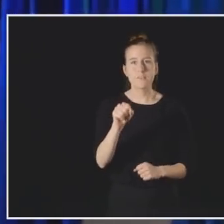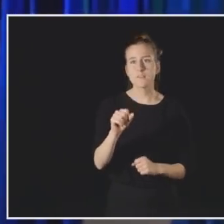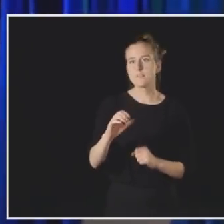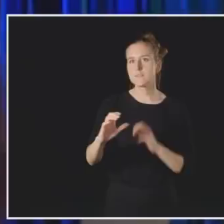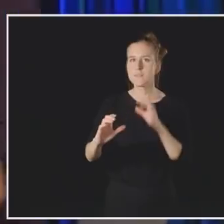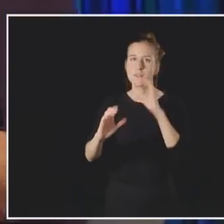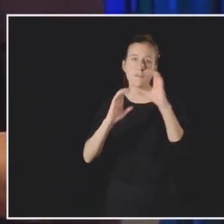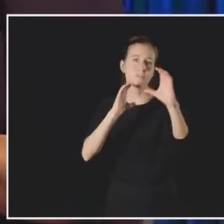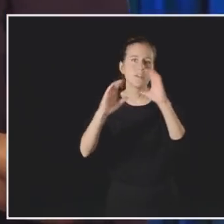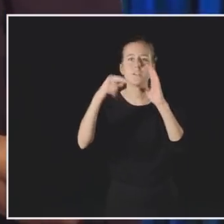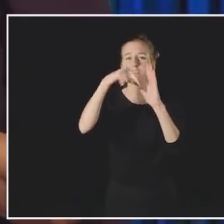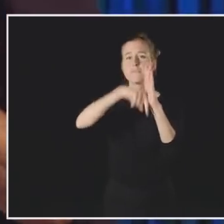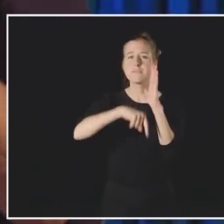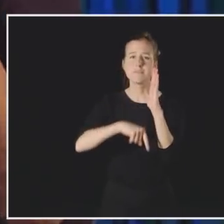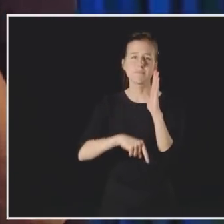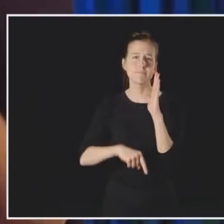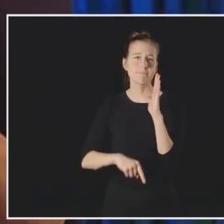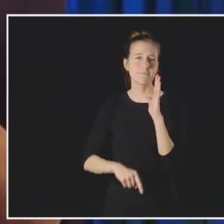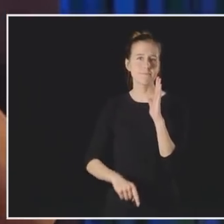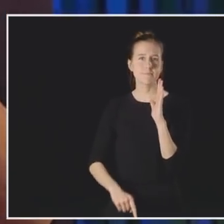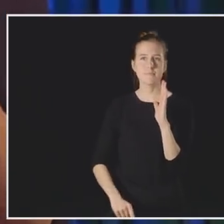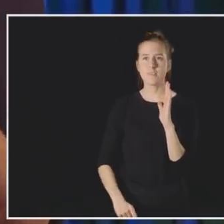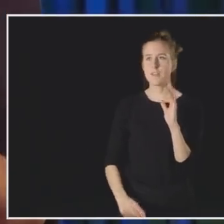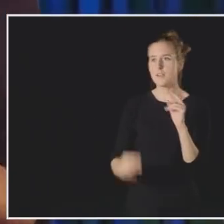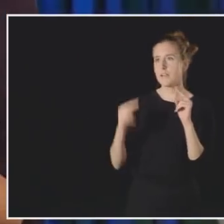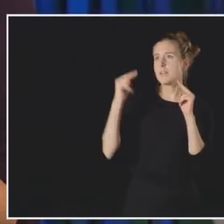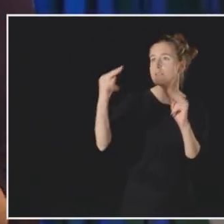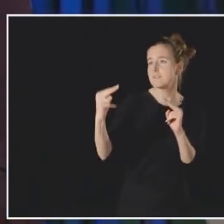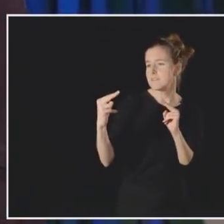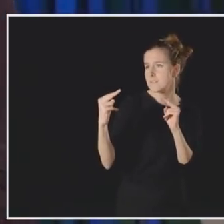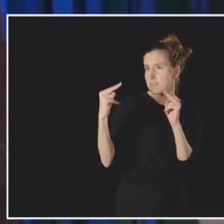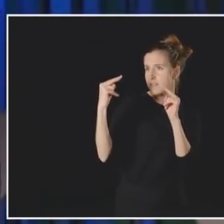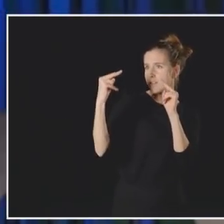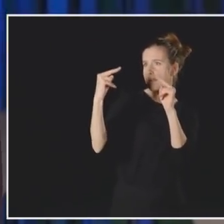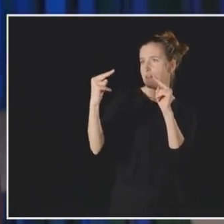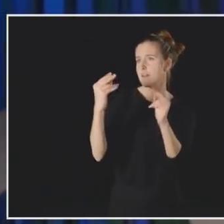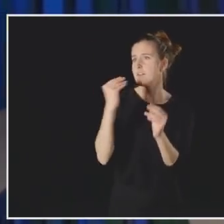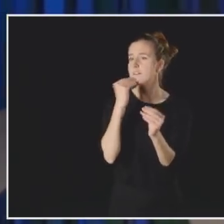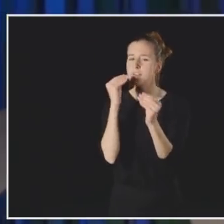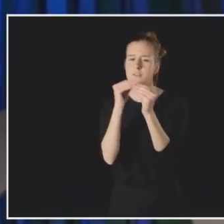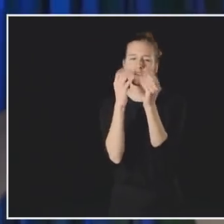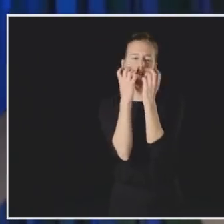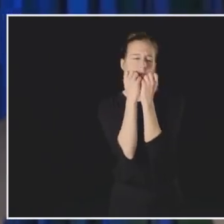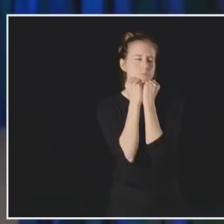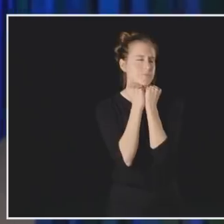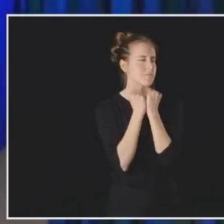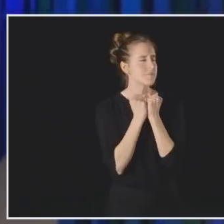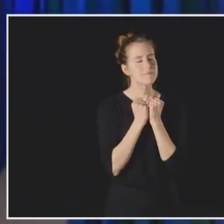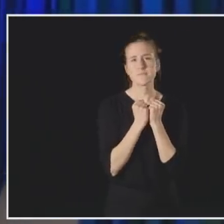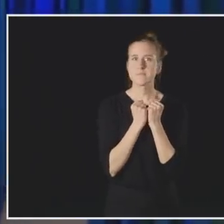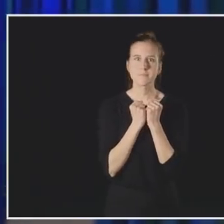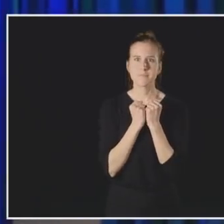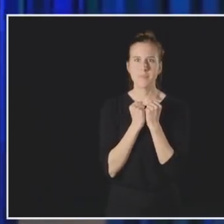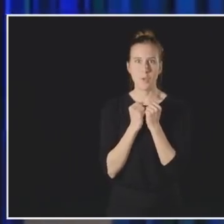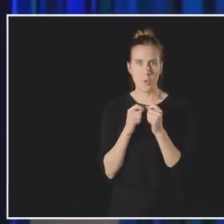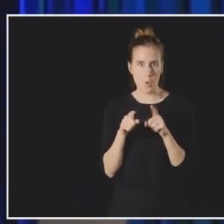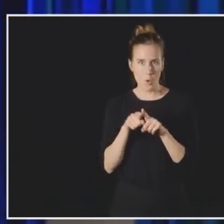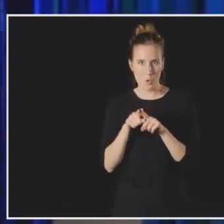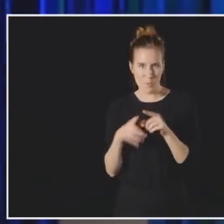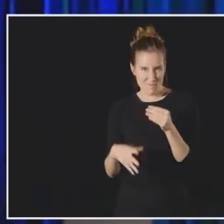my juices flowing than like a deep conversation, eye-gazing, and lingering kisses.